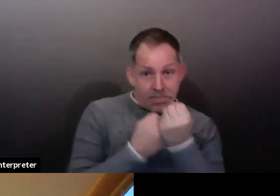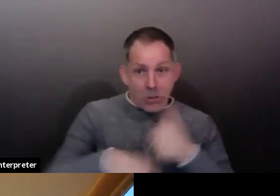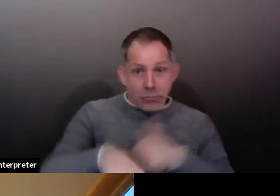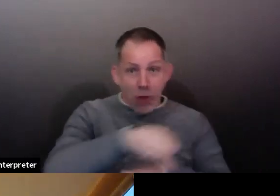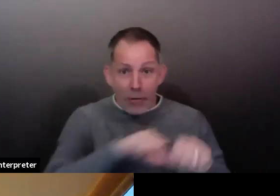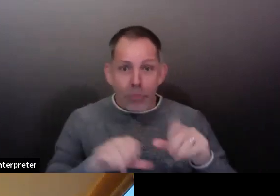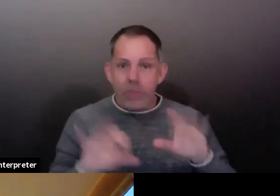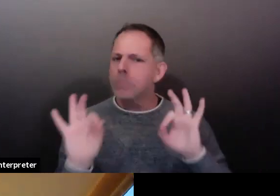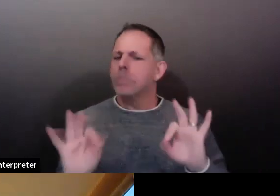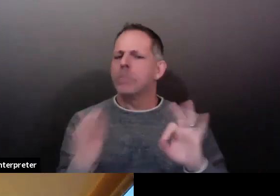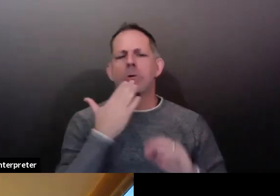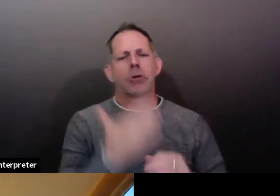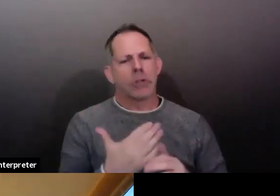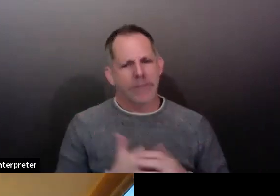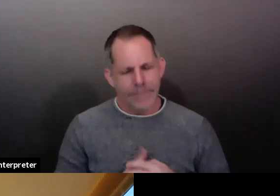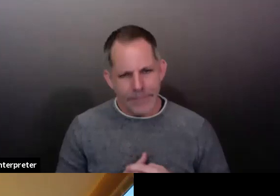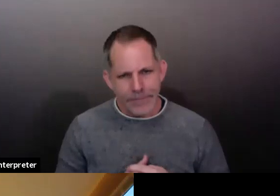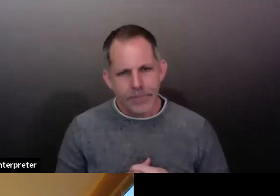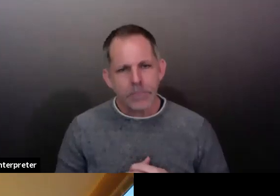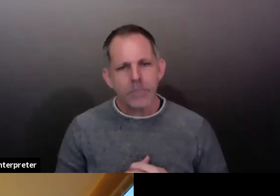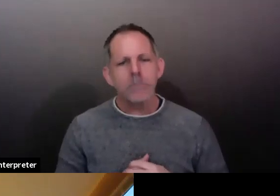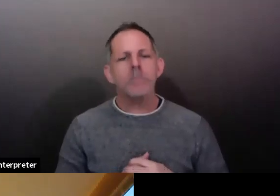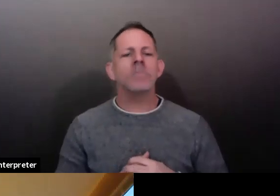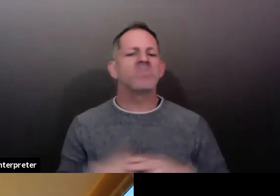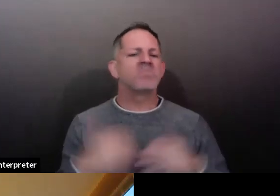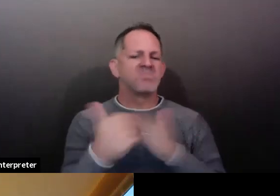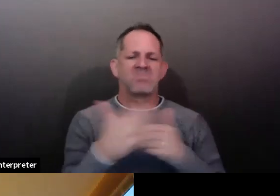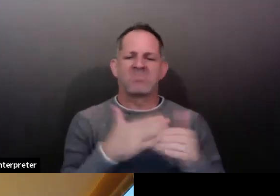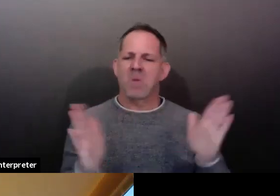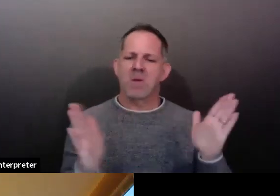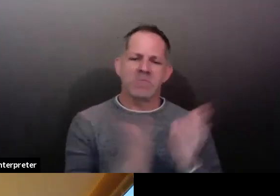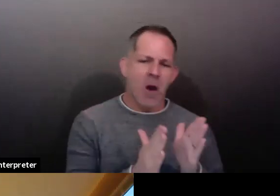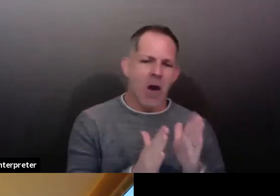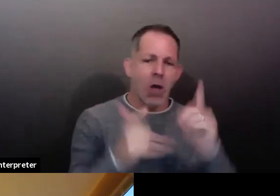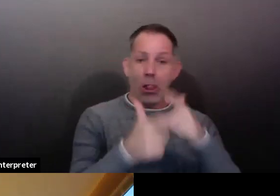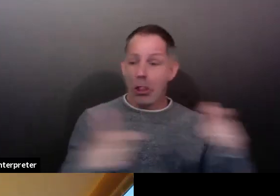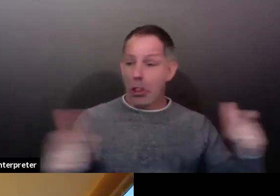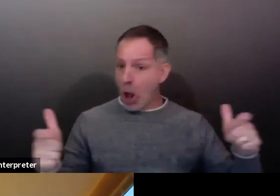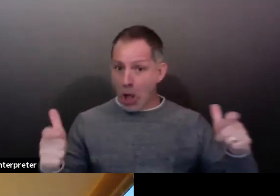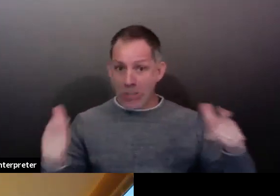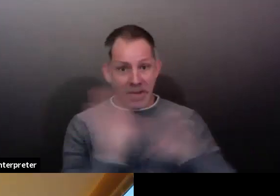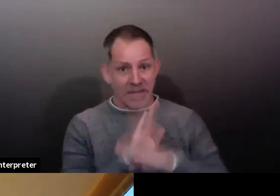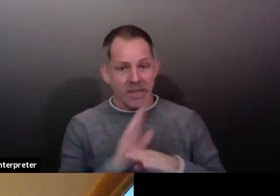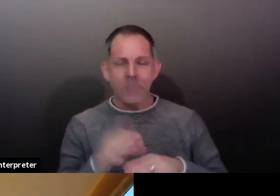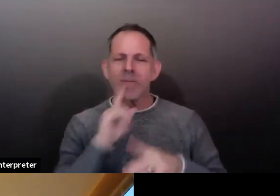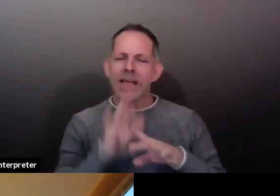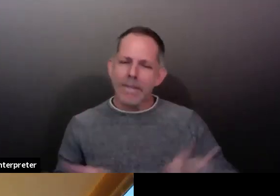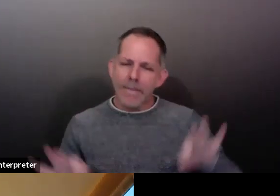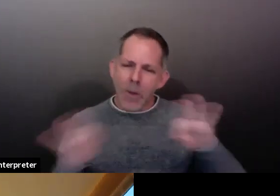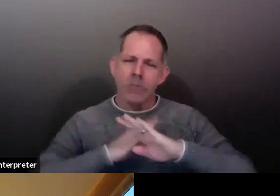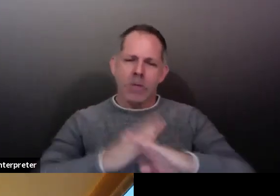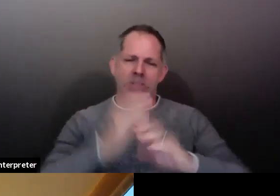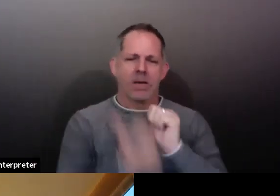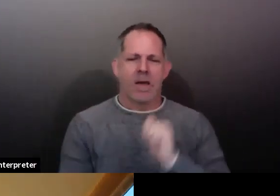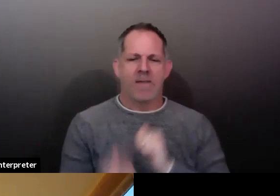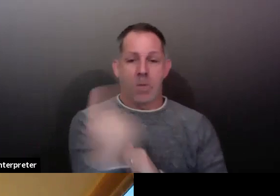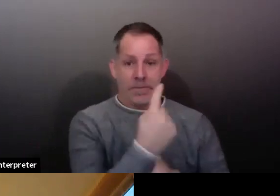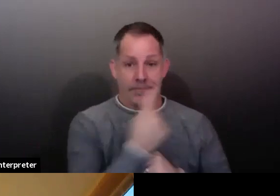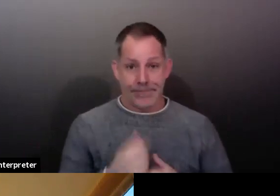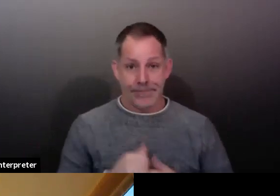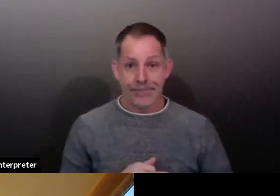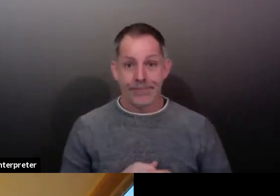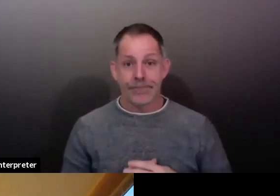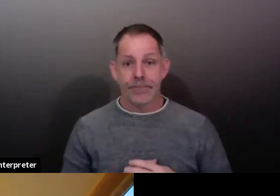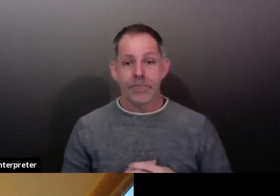It's really been a lifesaver. So we're very hopeful and we're very much in need of additional assistance.